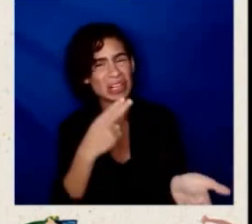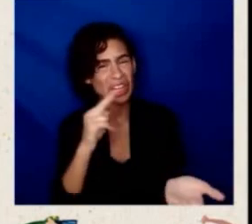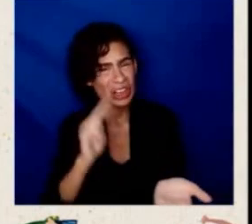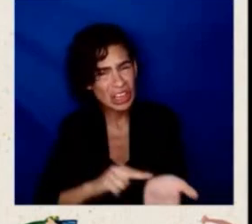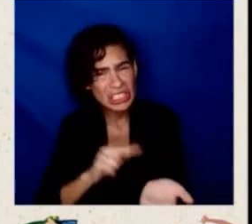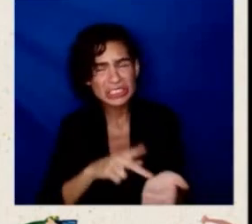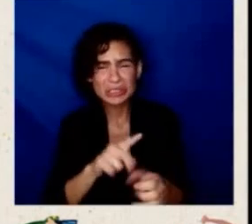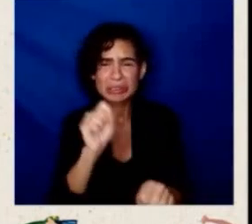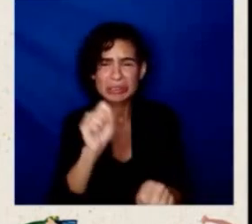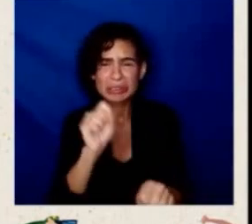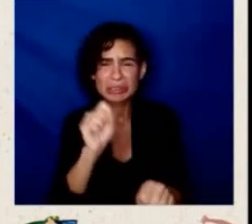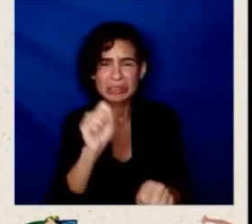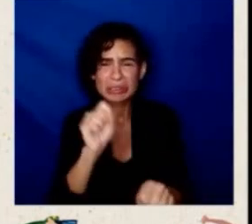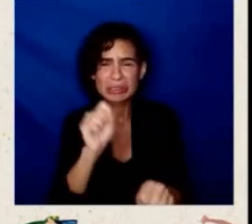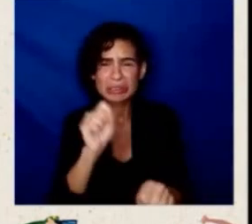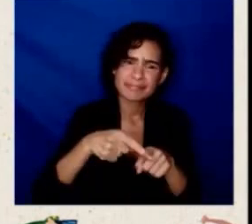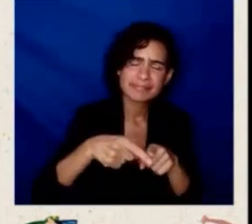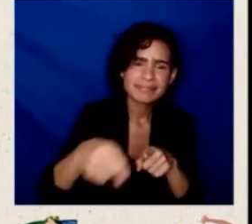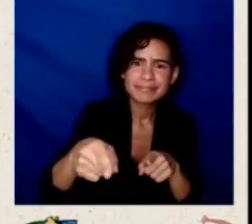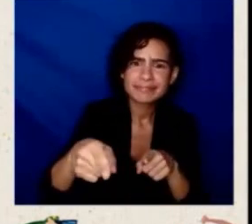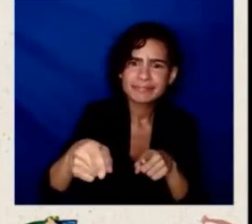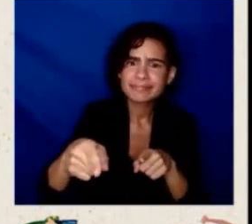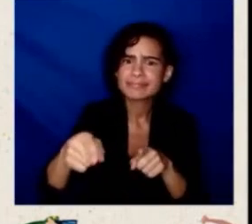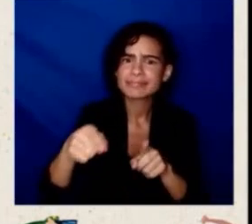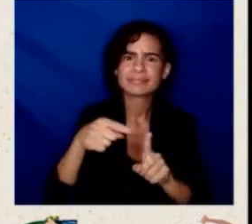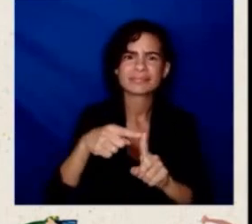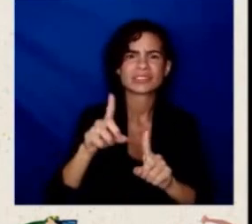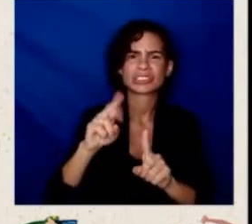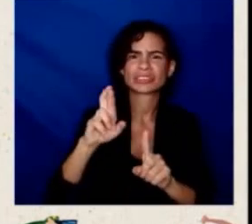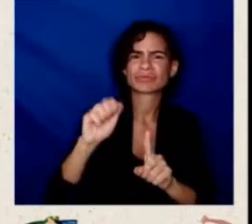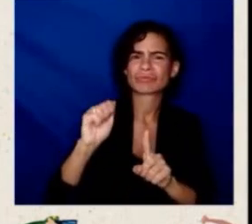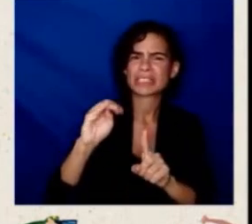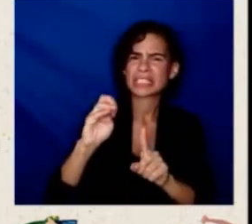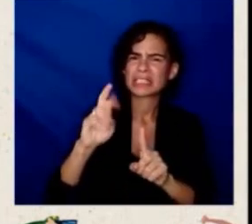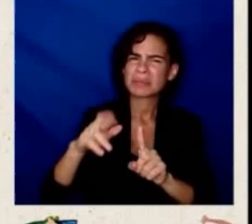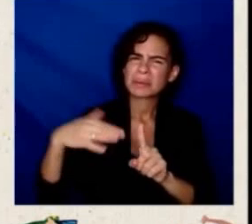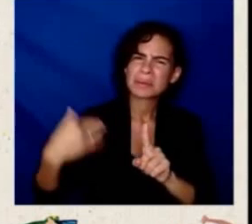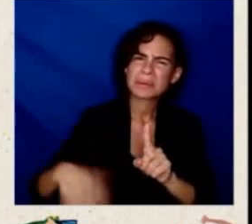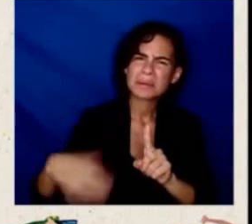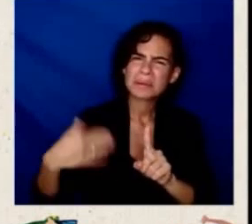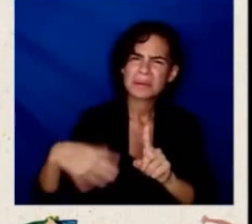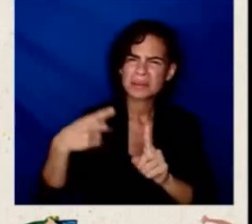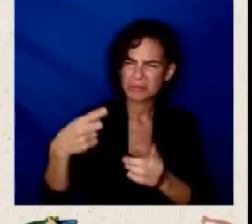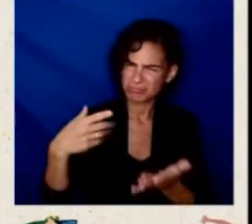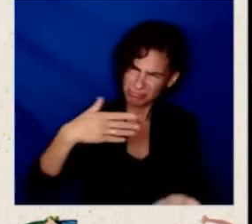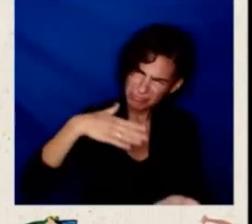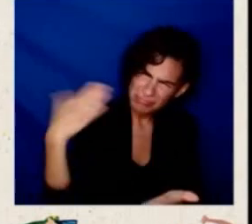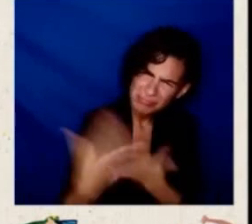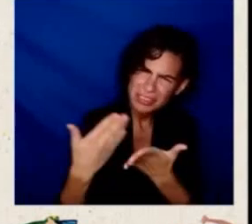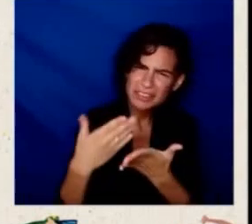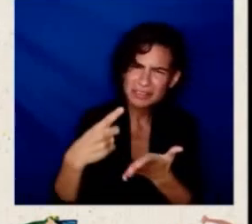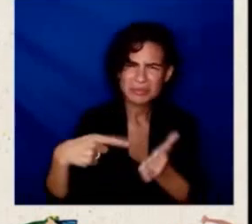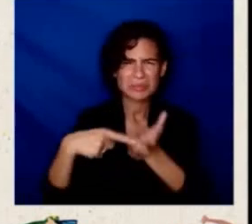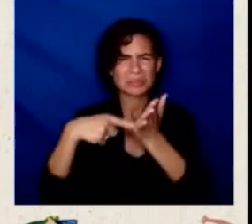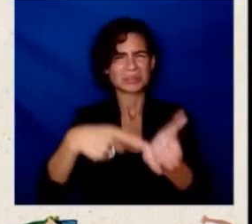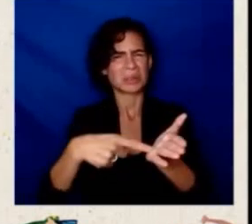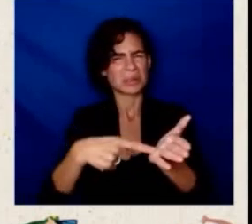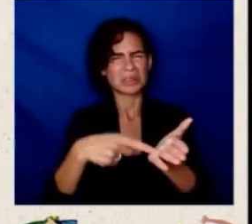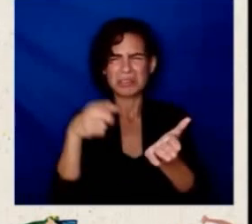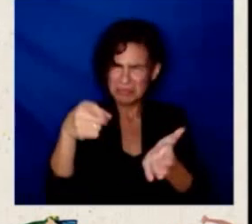at what the dreamers have done. I think the dreamers proved that you can earn a spot in this country. And I think,